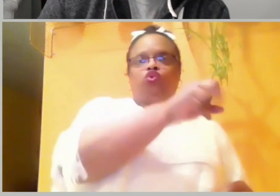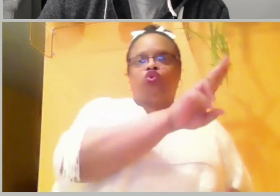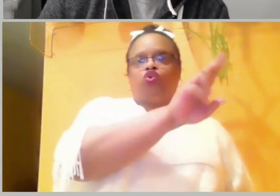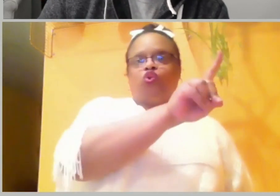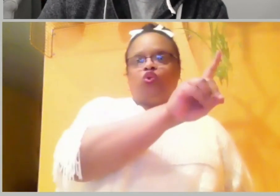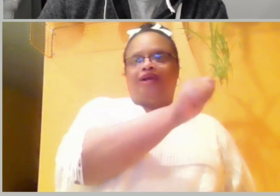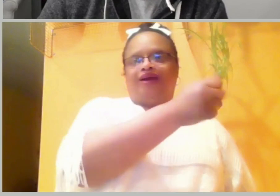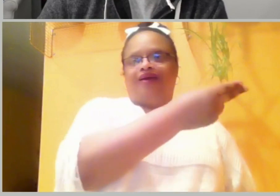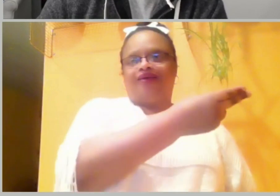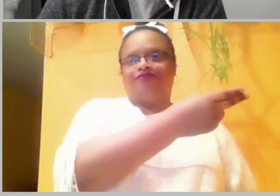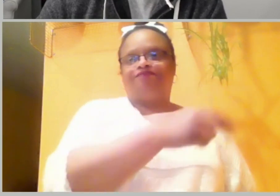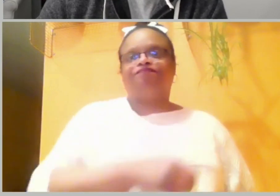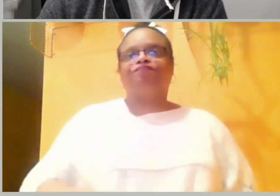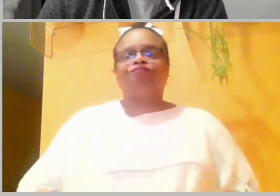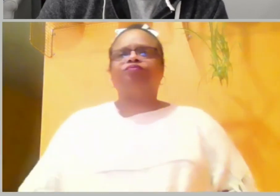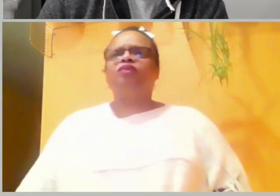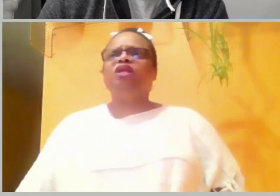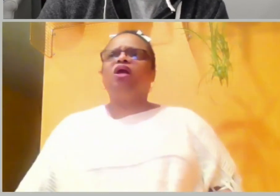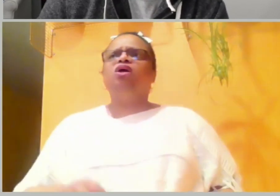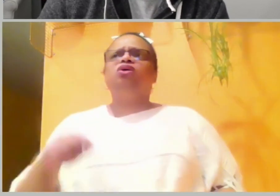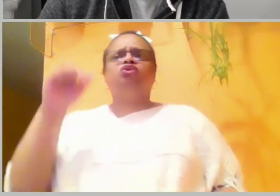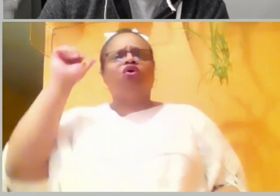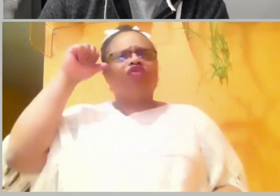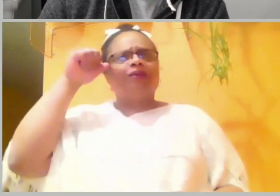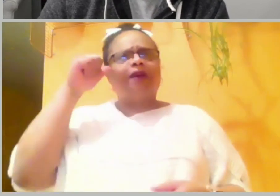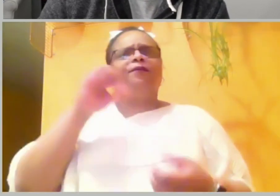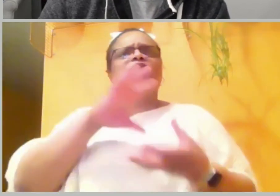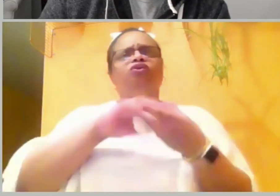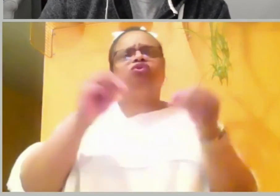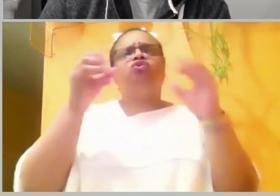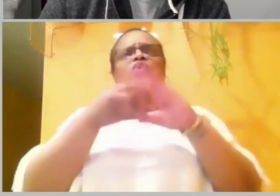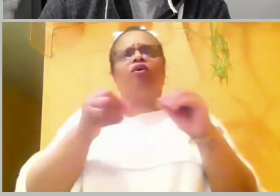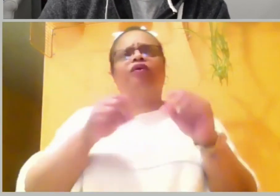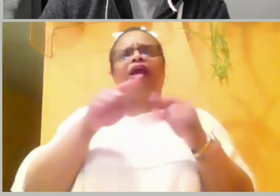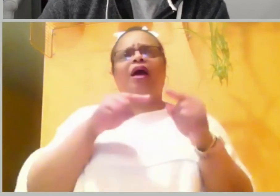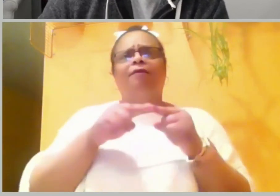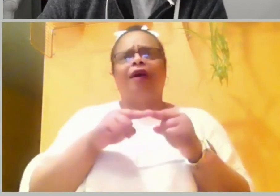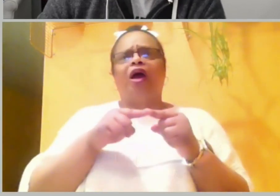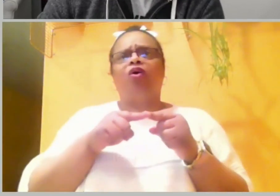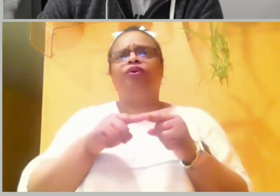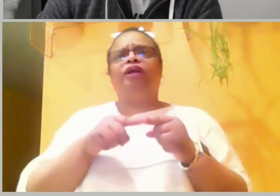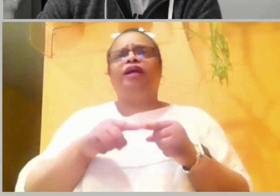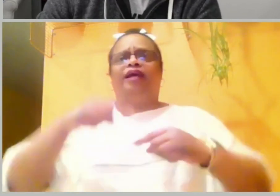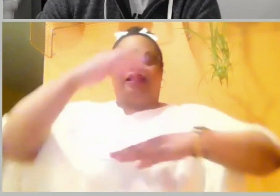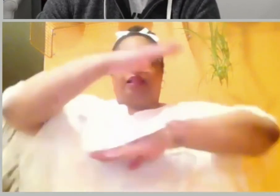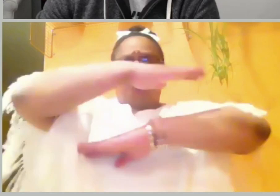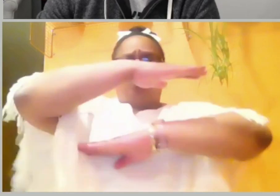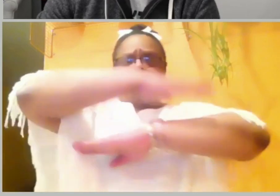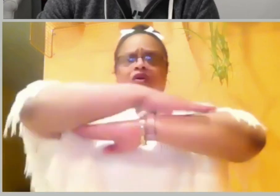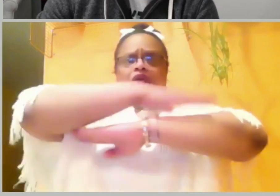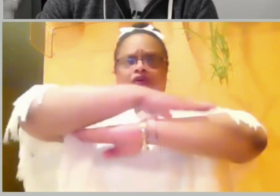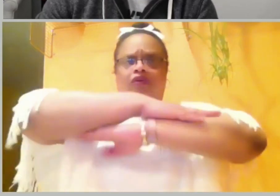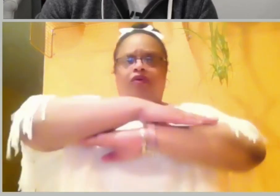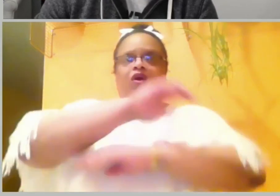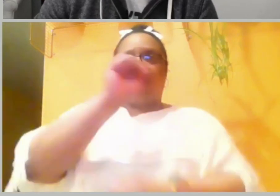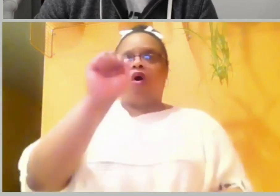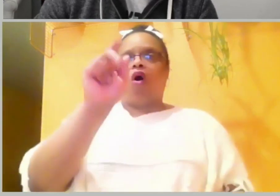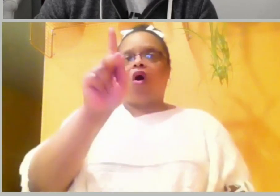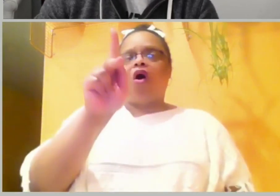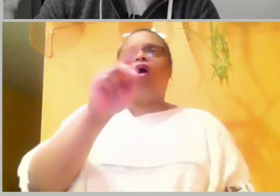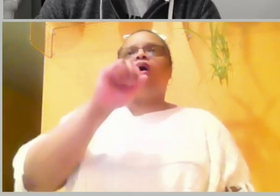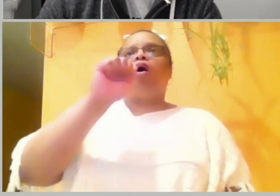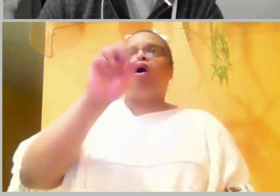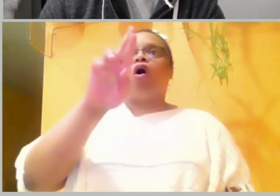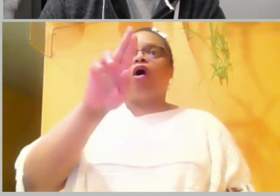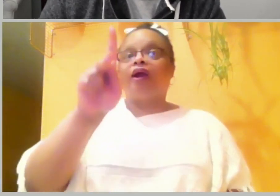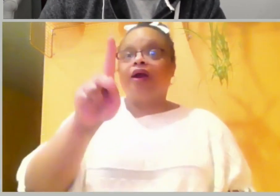the Ark was being carried on a cart when one of the oxen stumbled. Uzzah reaches his hand out to secure the Ark, and